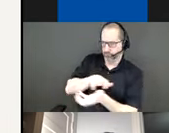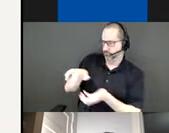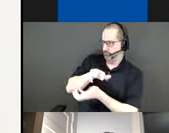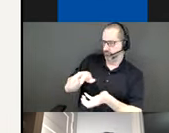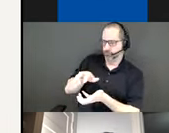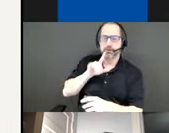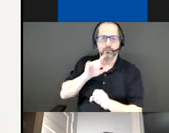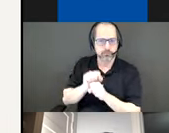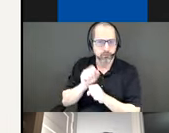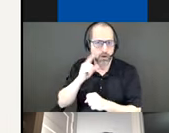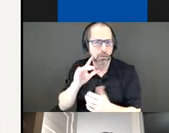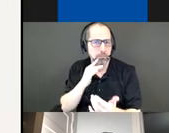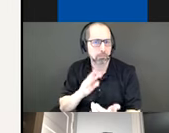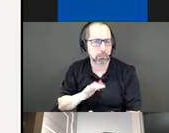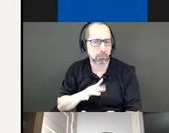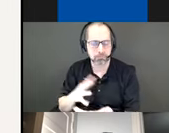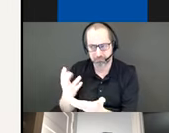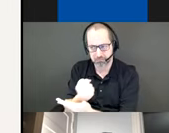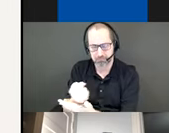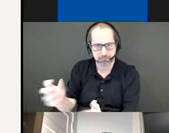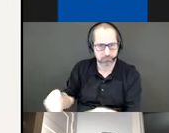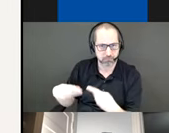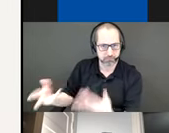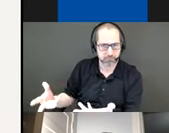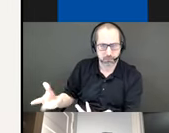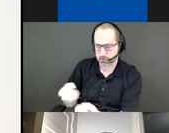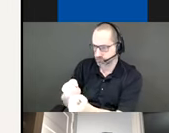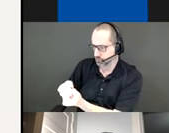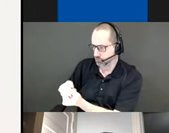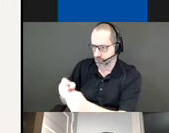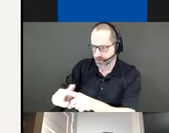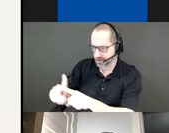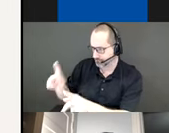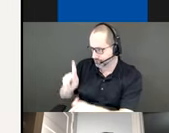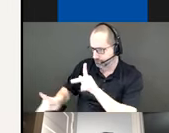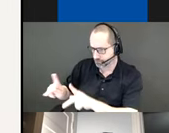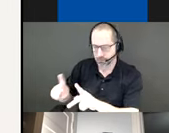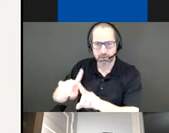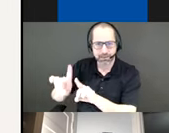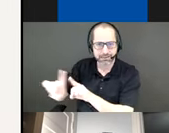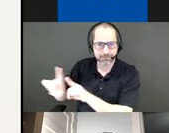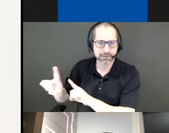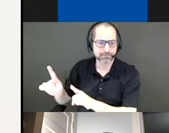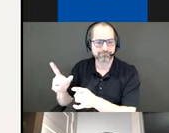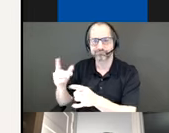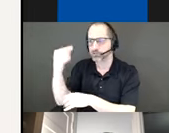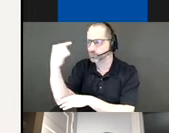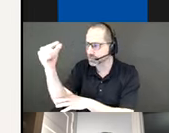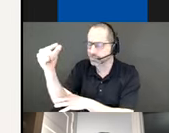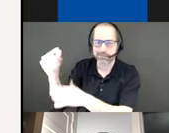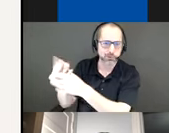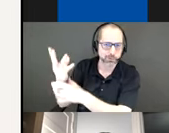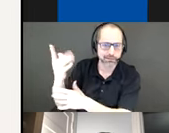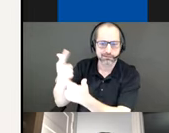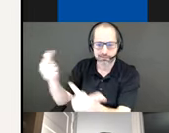saw here an opportunity to cater for different people, to different species all moving along their way and trying to paint the bonds